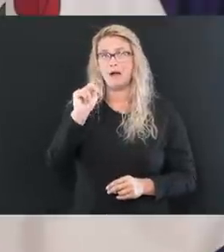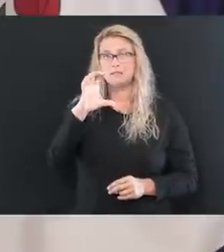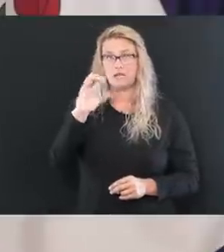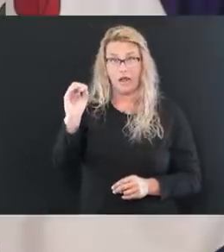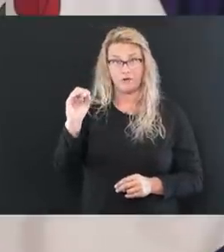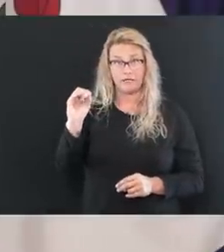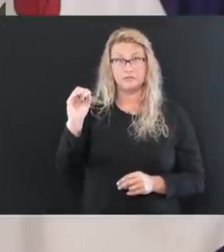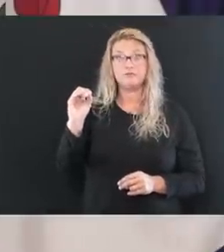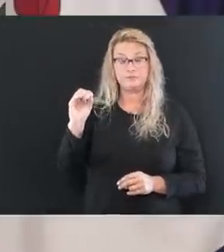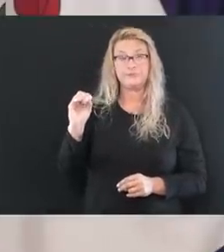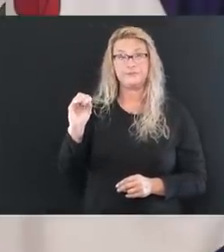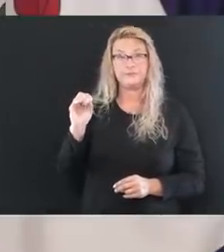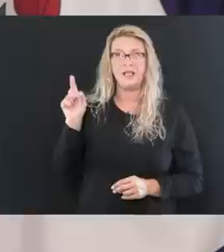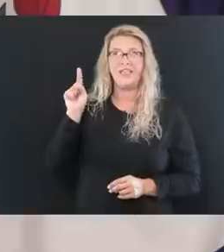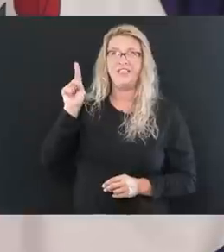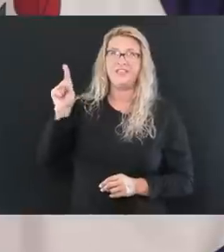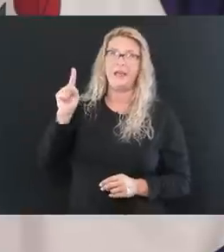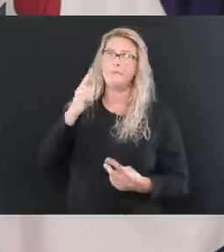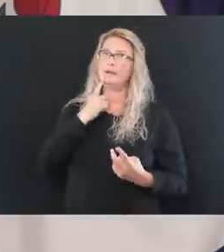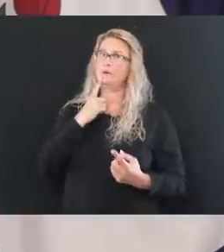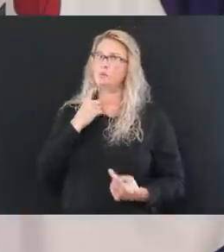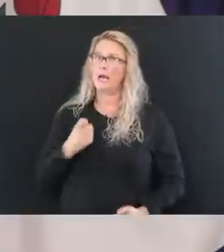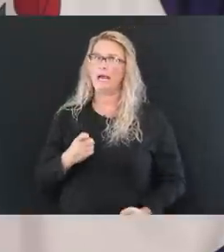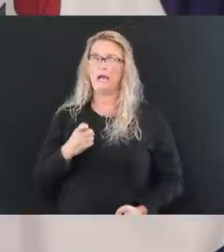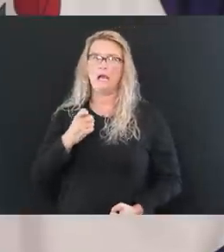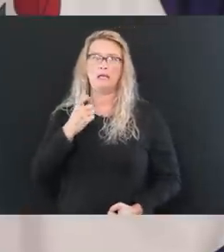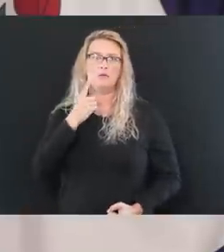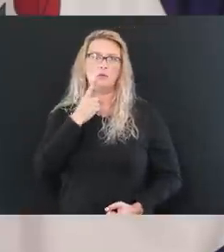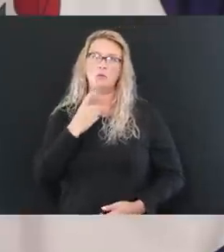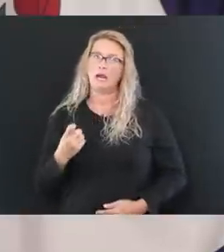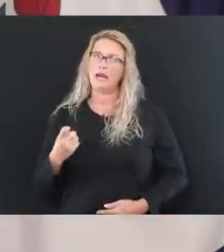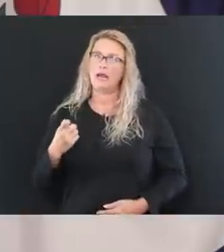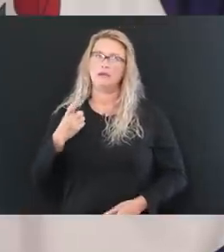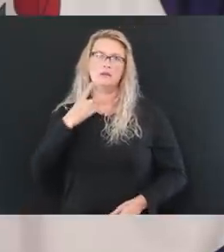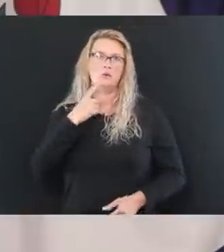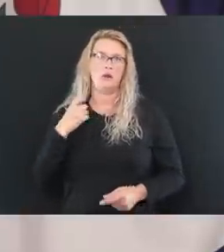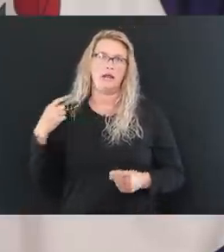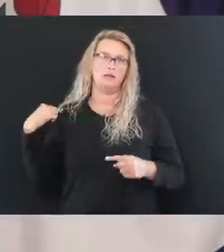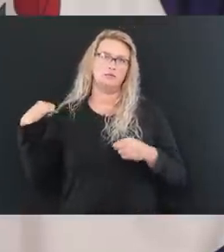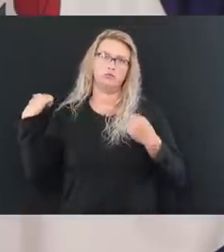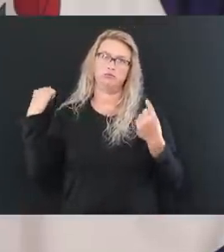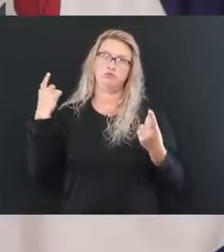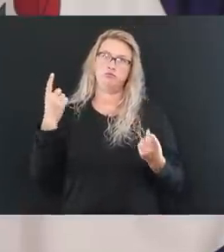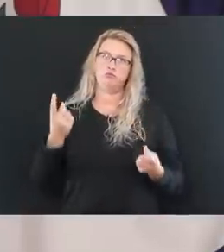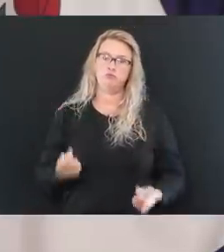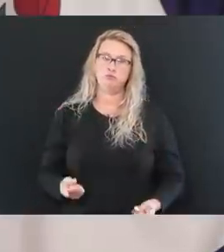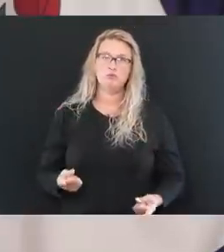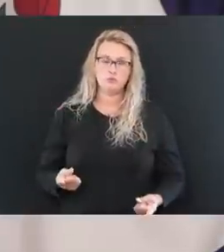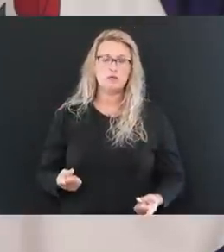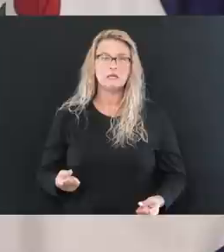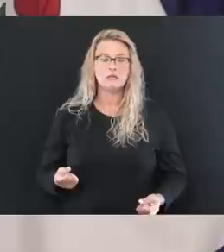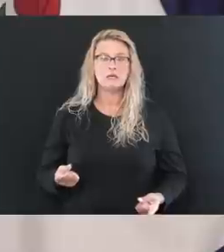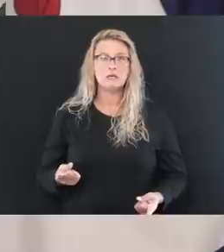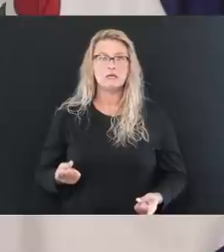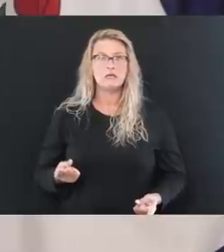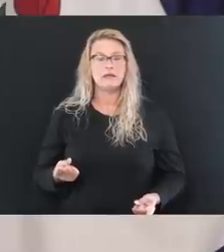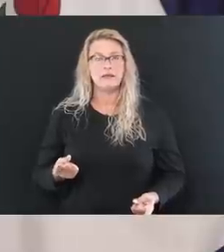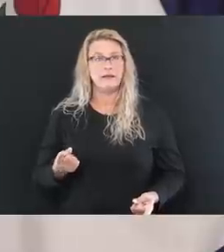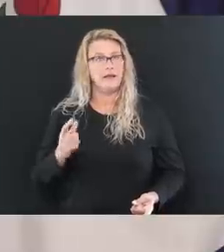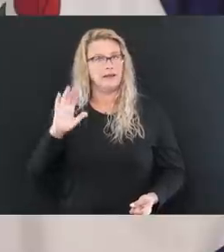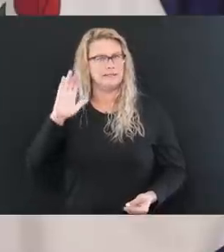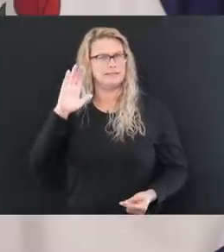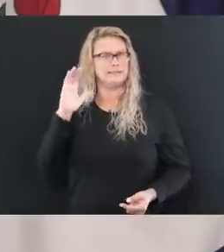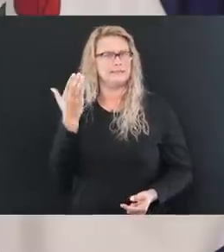Mon County has been red, red, red, and, and really and truly, uh, it looked like, well, you know,